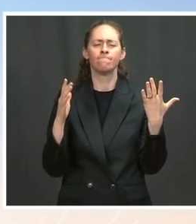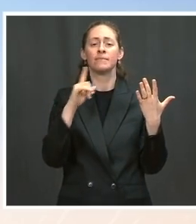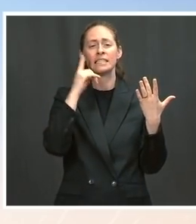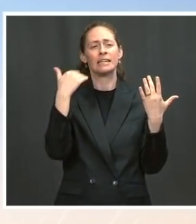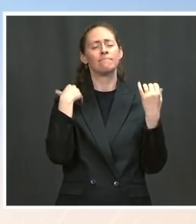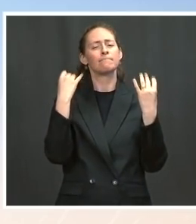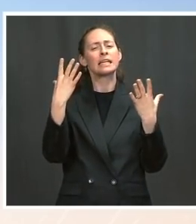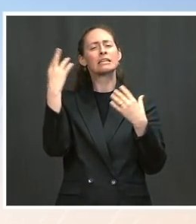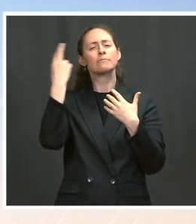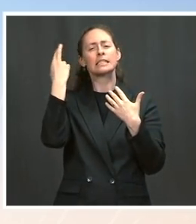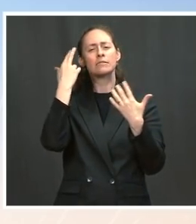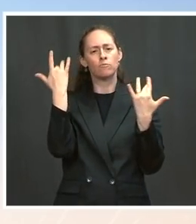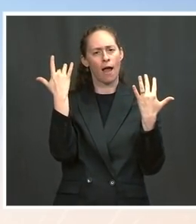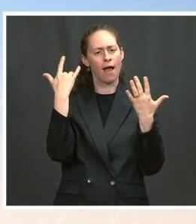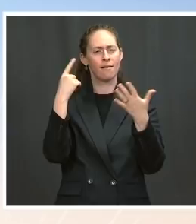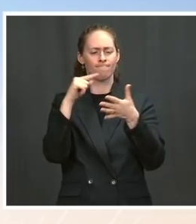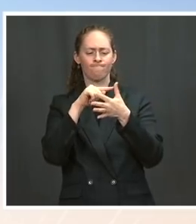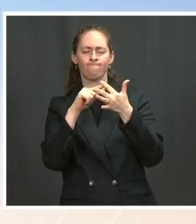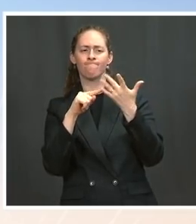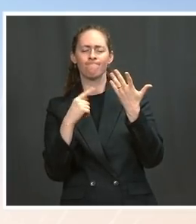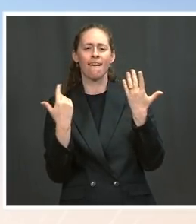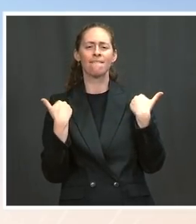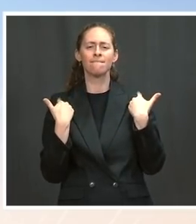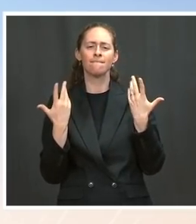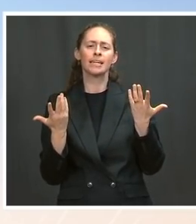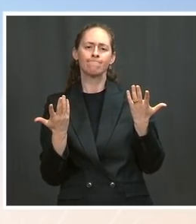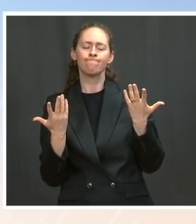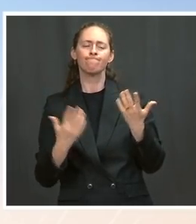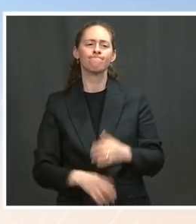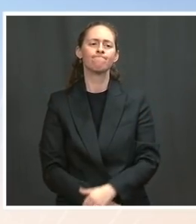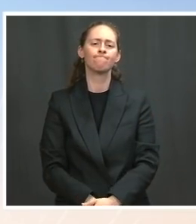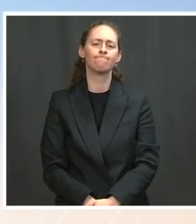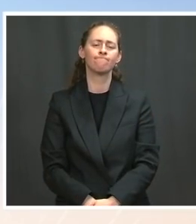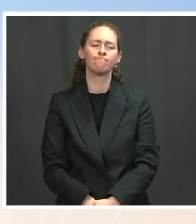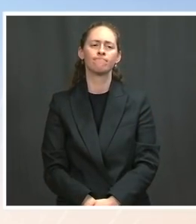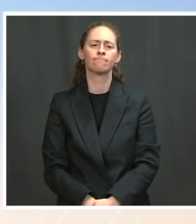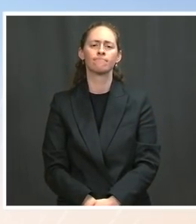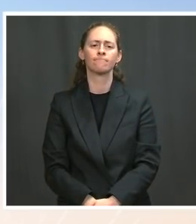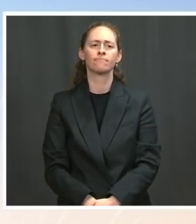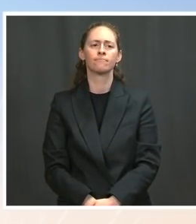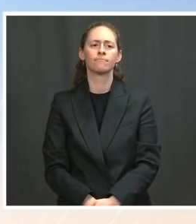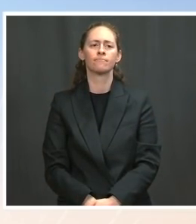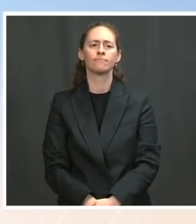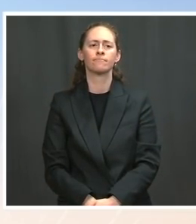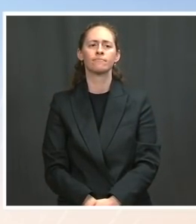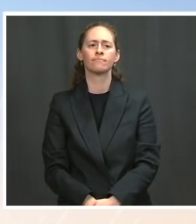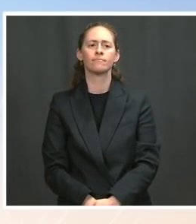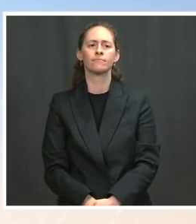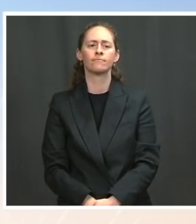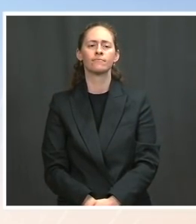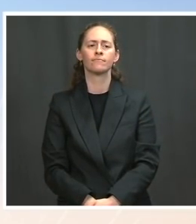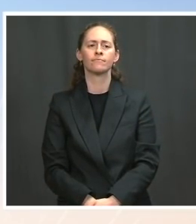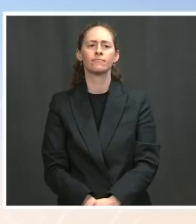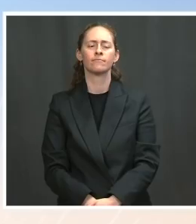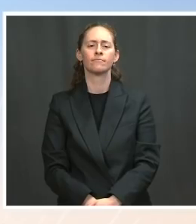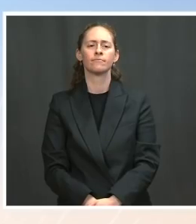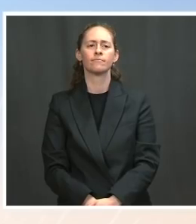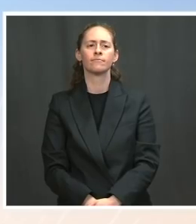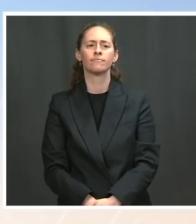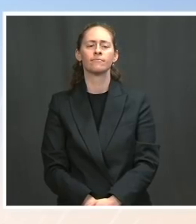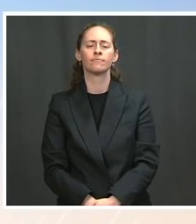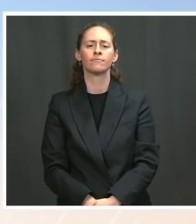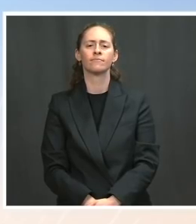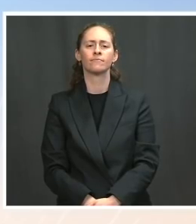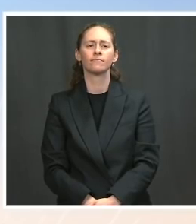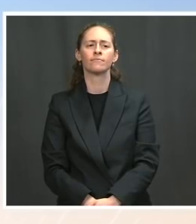Council of Economic Advisors have pointed out, an undeniable one is a lack of support for people as they